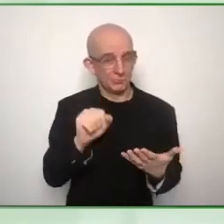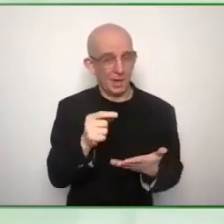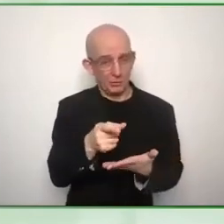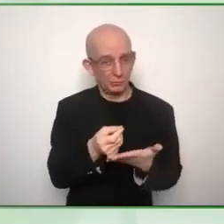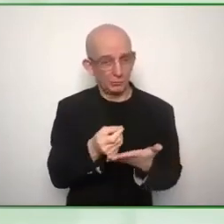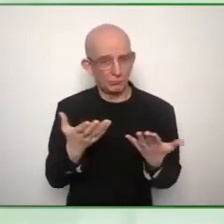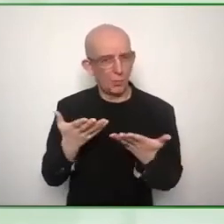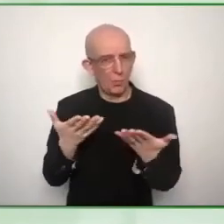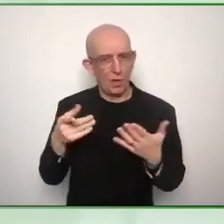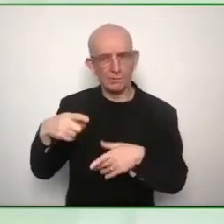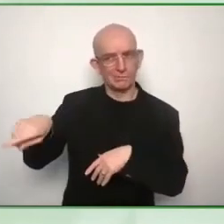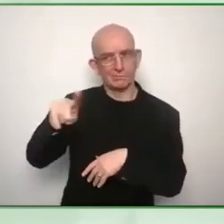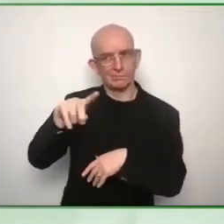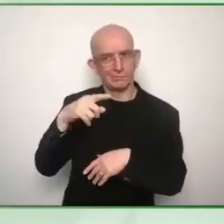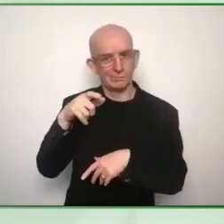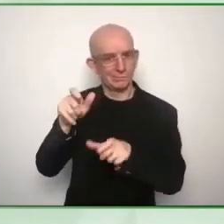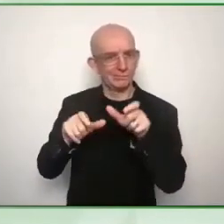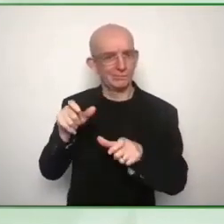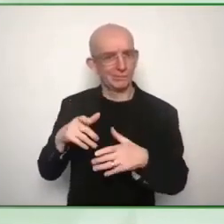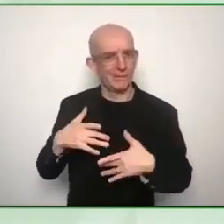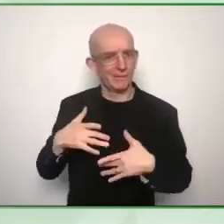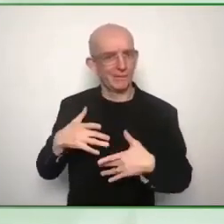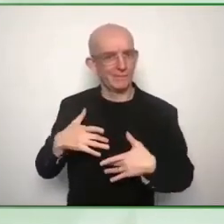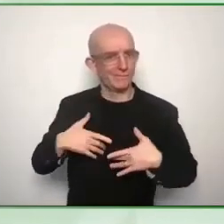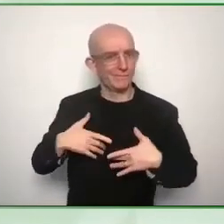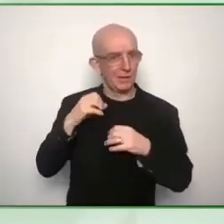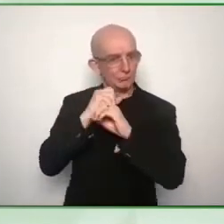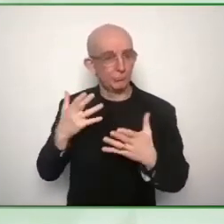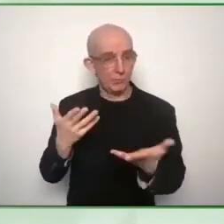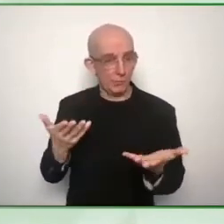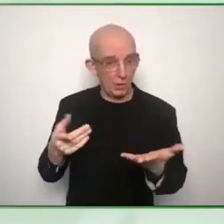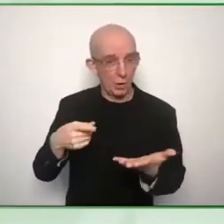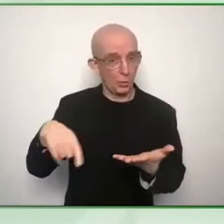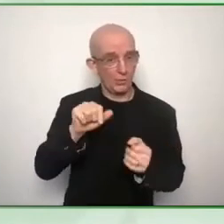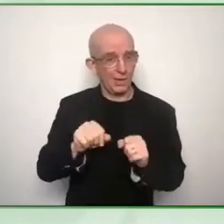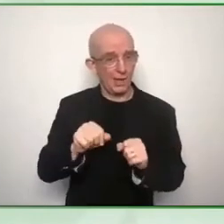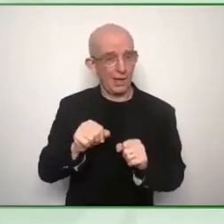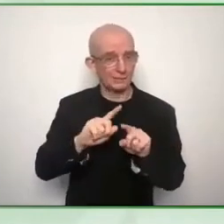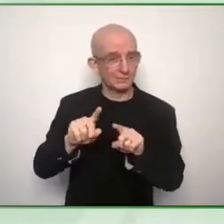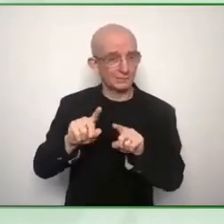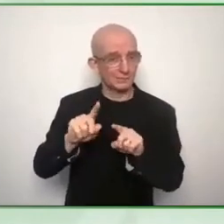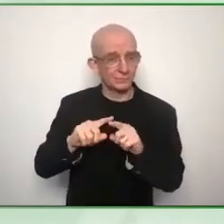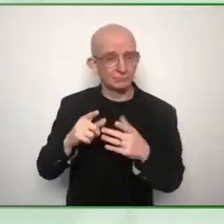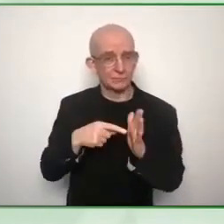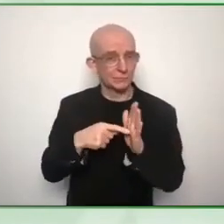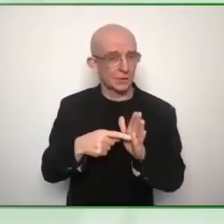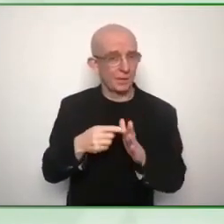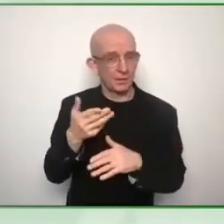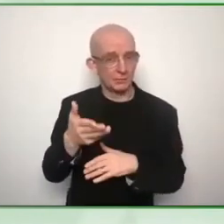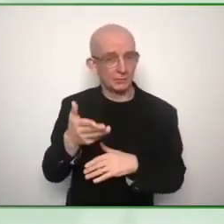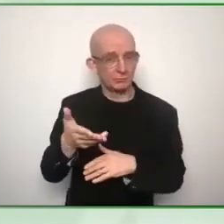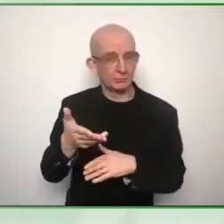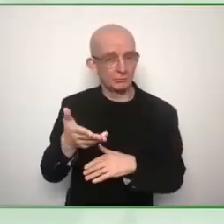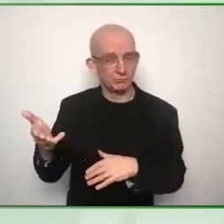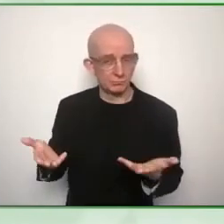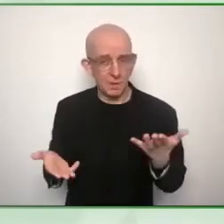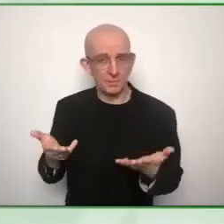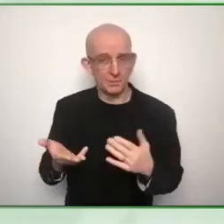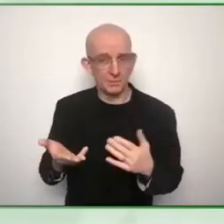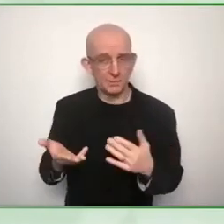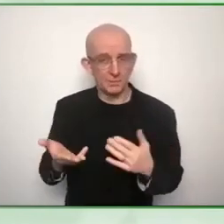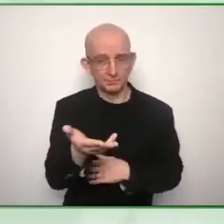um it's uh it's been a bit of all that really robin it's it's really been quite humbling um